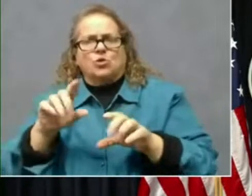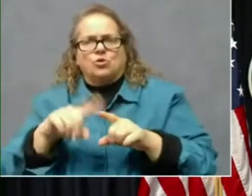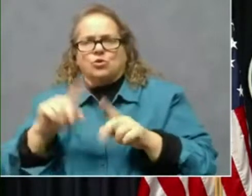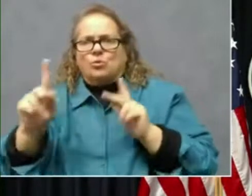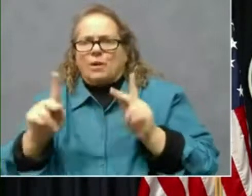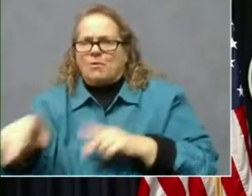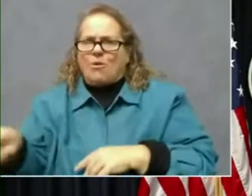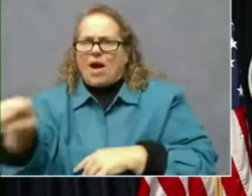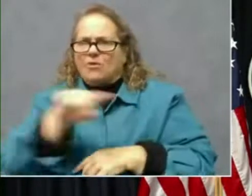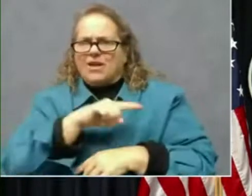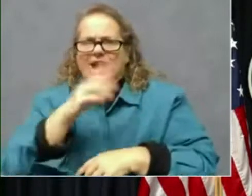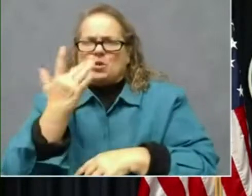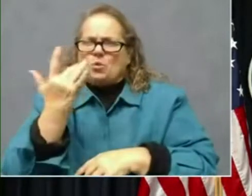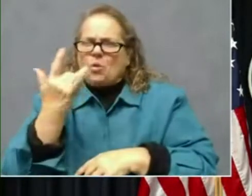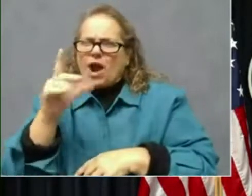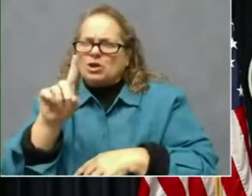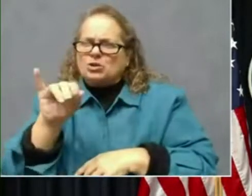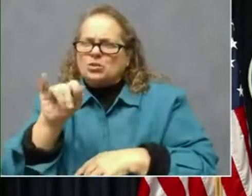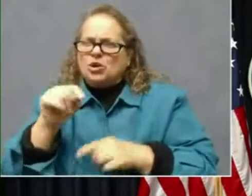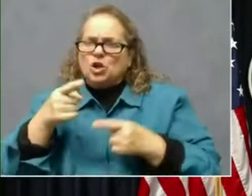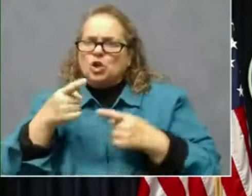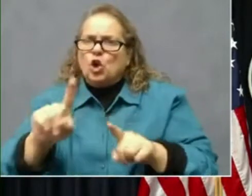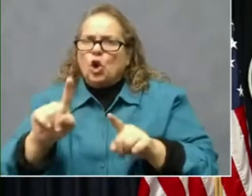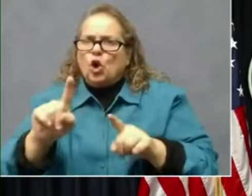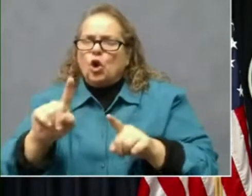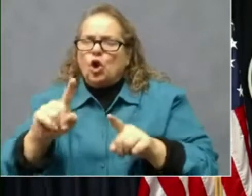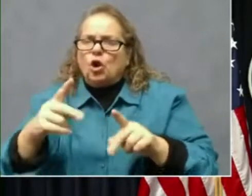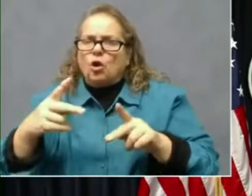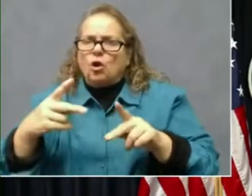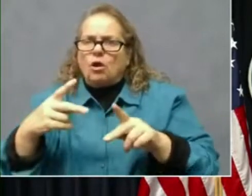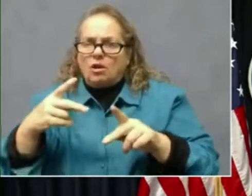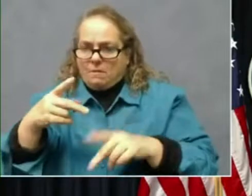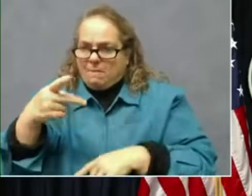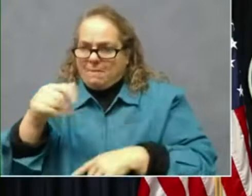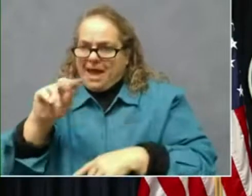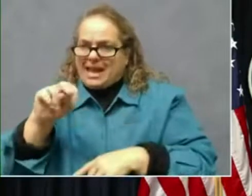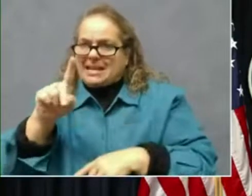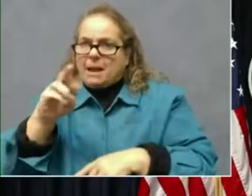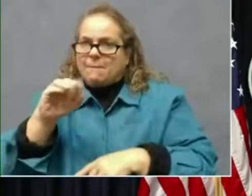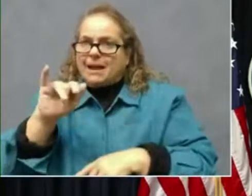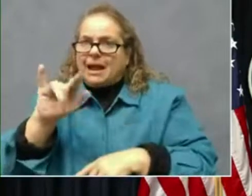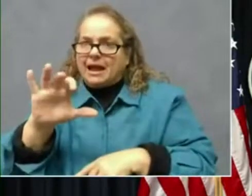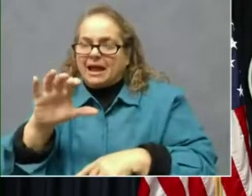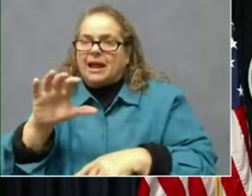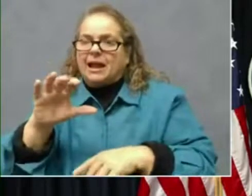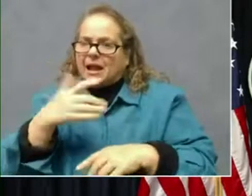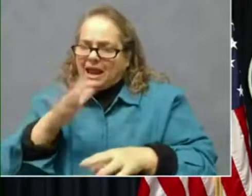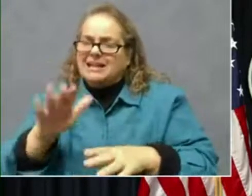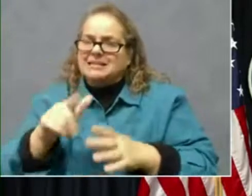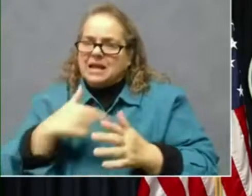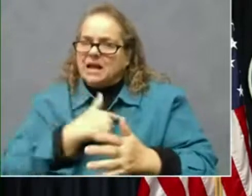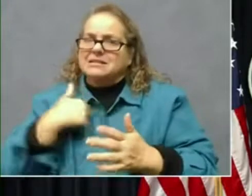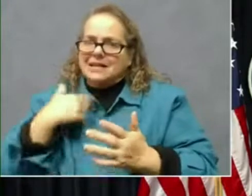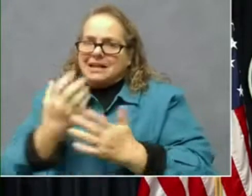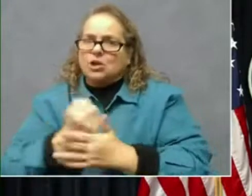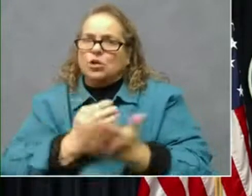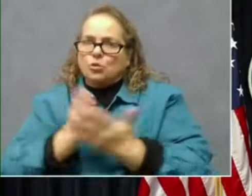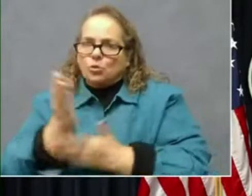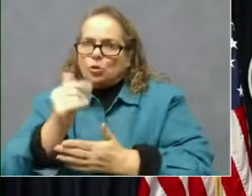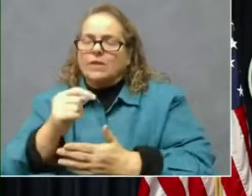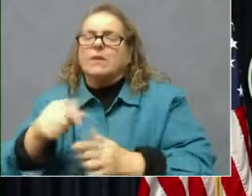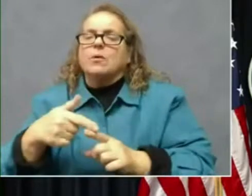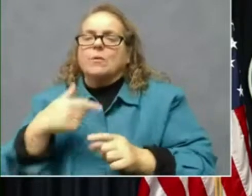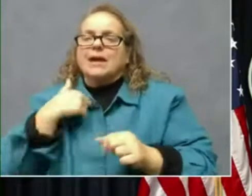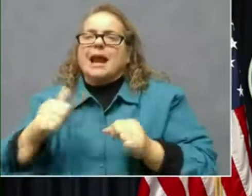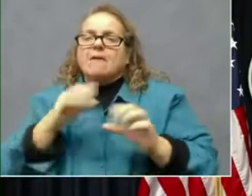do this in the midst of the pandemic? It's continuing. Let's get through it and then we can have this conversation when people's lives aren't on the line.